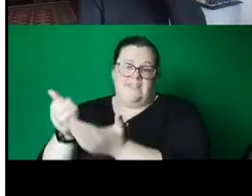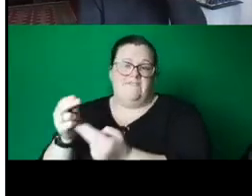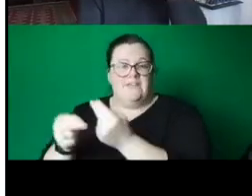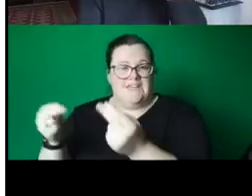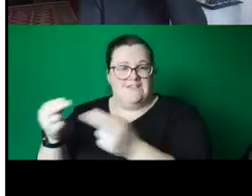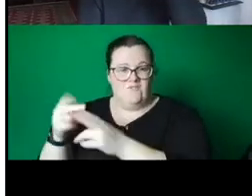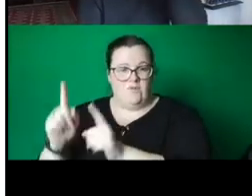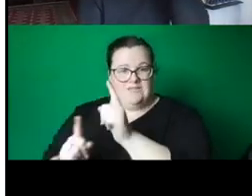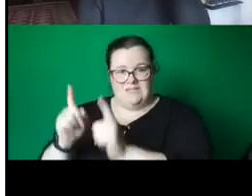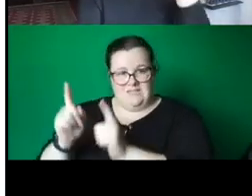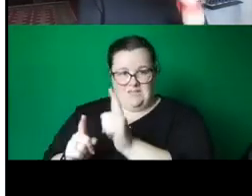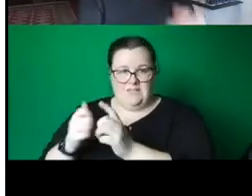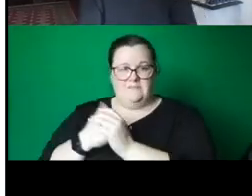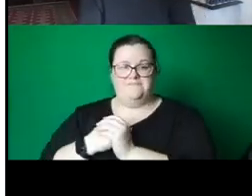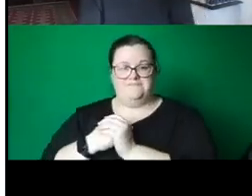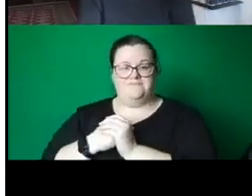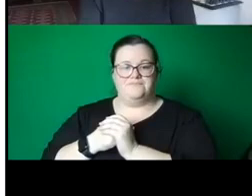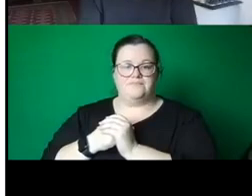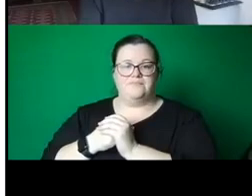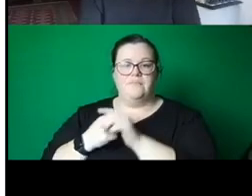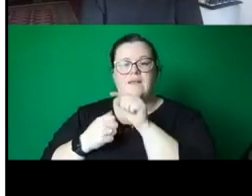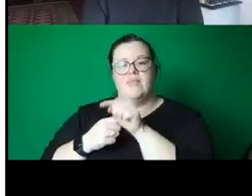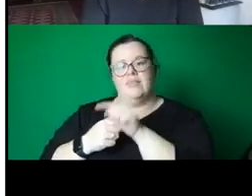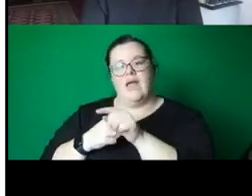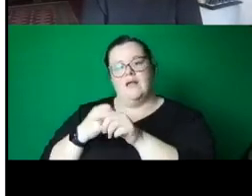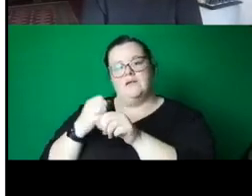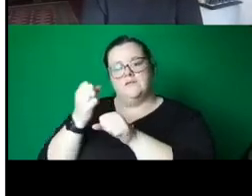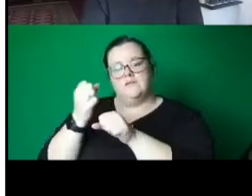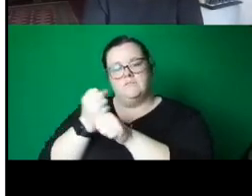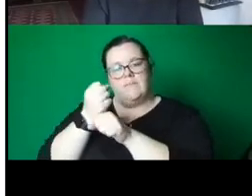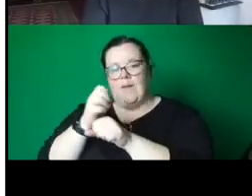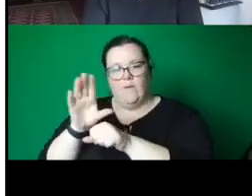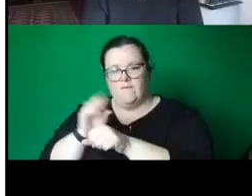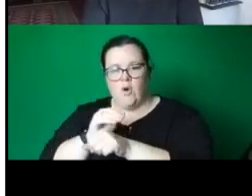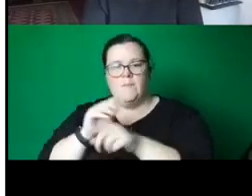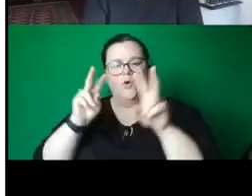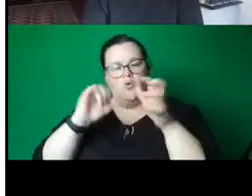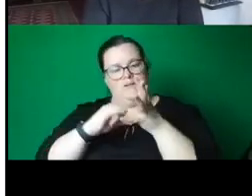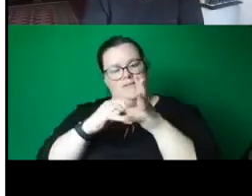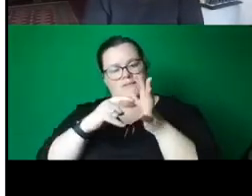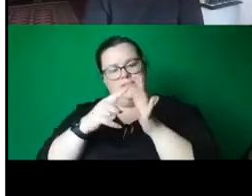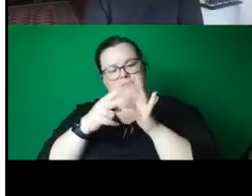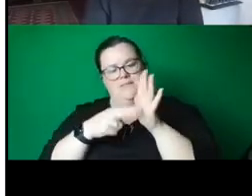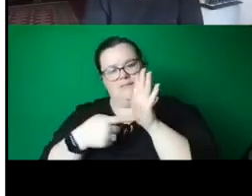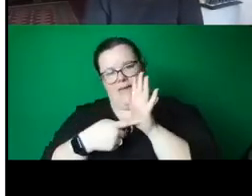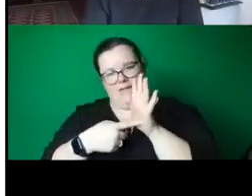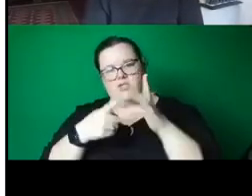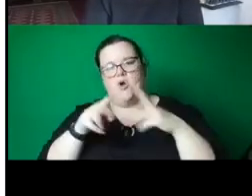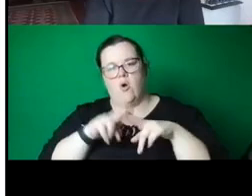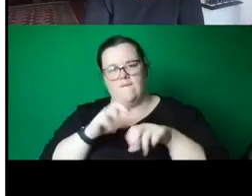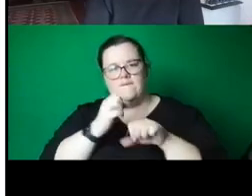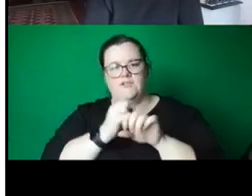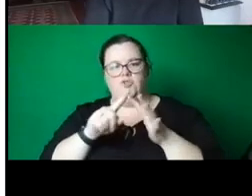is patron saint of Georgia, Saint George. Portraying strength and might, it is also a religious symbol. It is